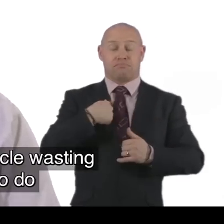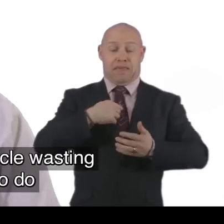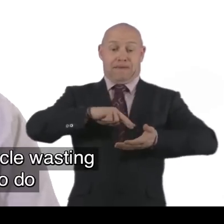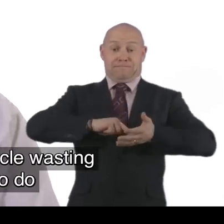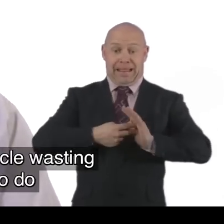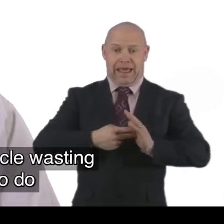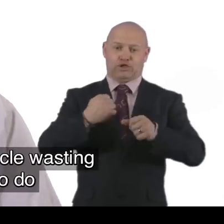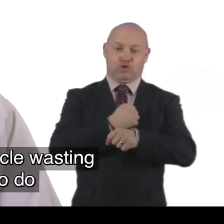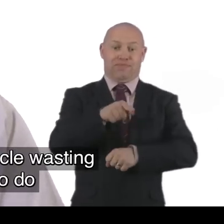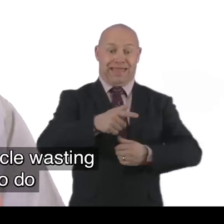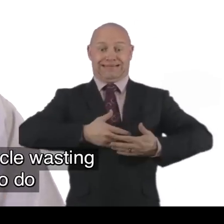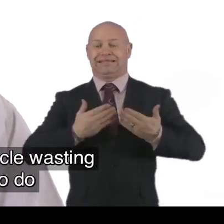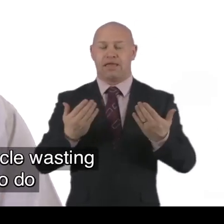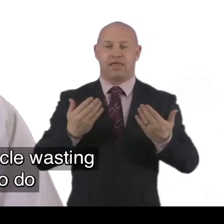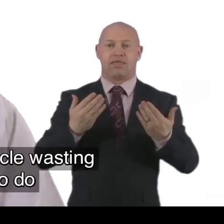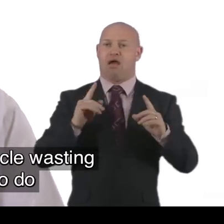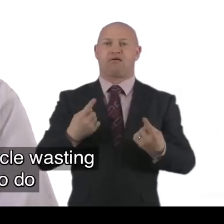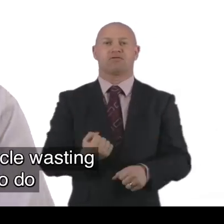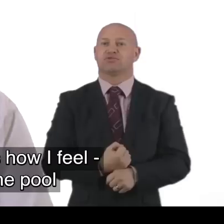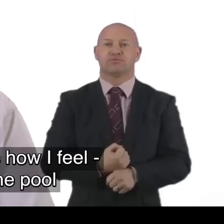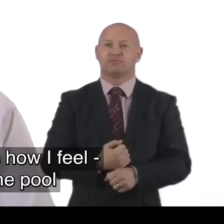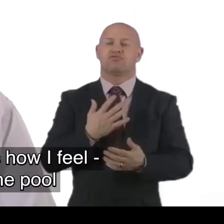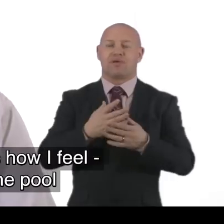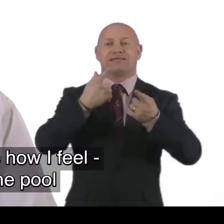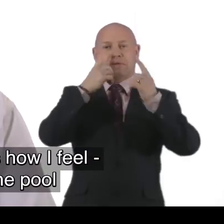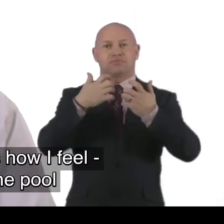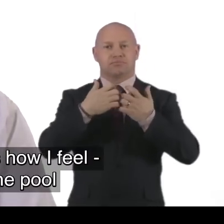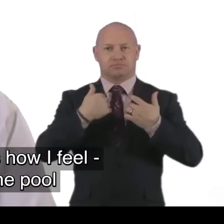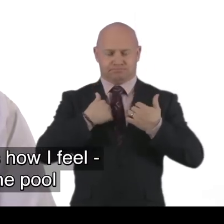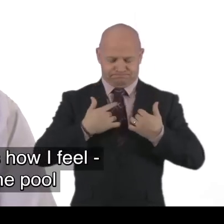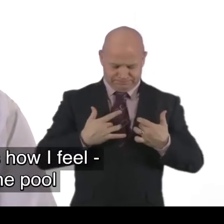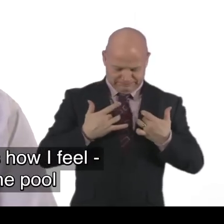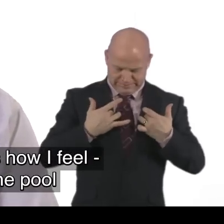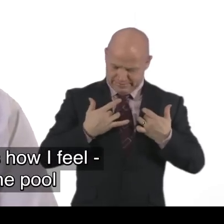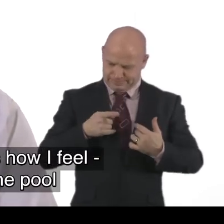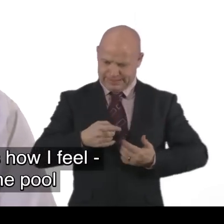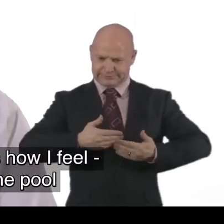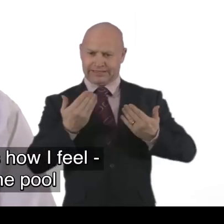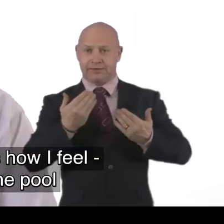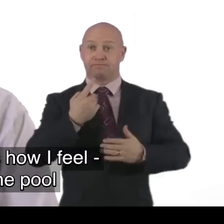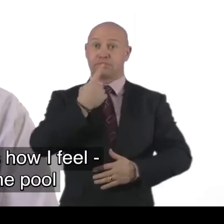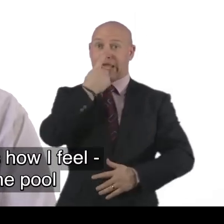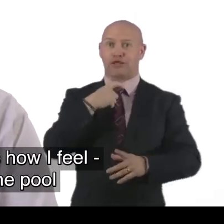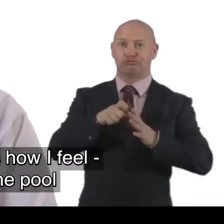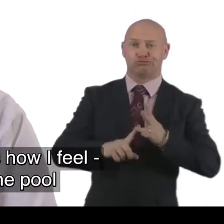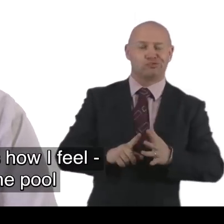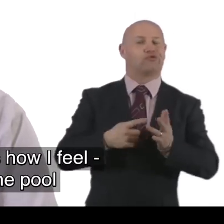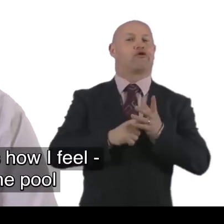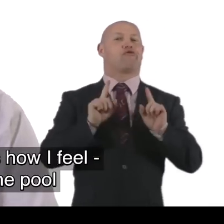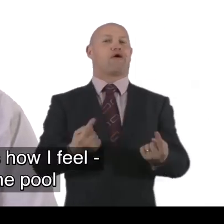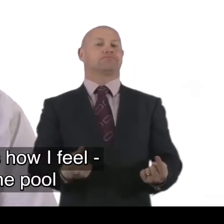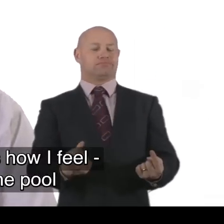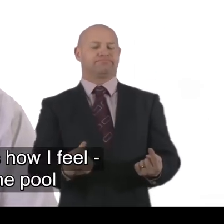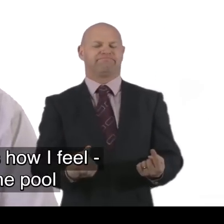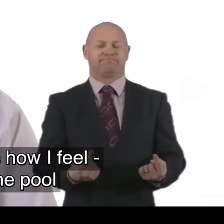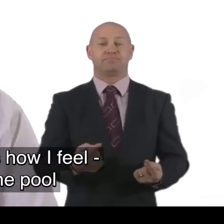Sometimes. What I plan to do. In certain days. I'm not able to do. It depends how I feel. Uh. On any given day. Whether I